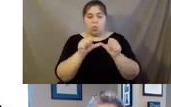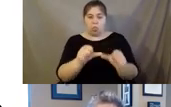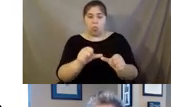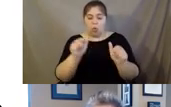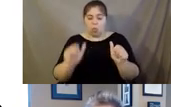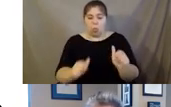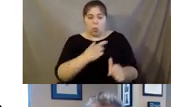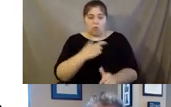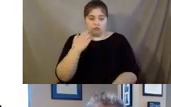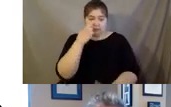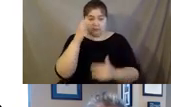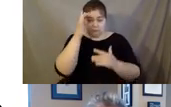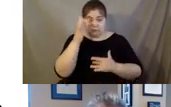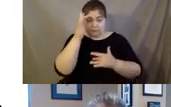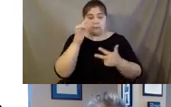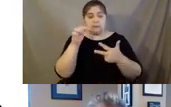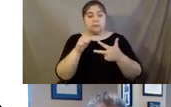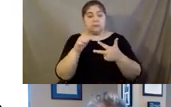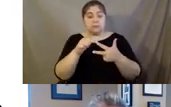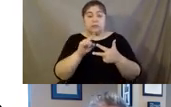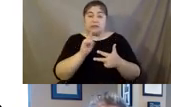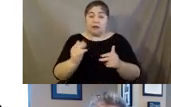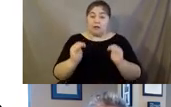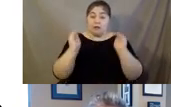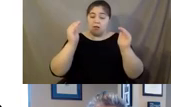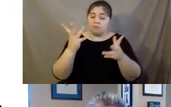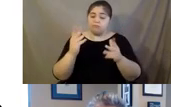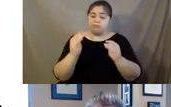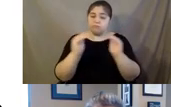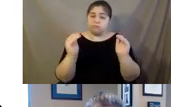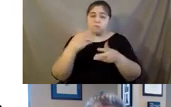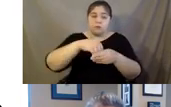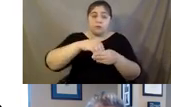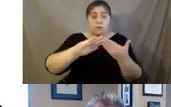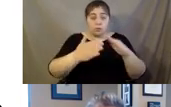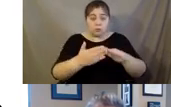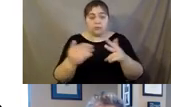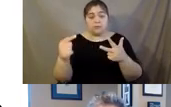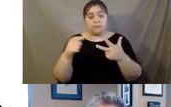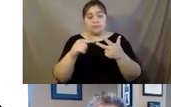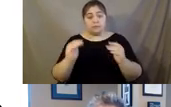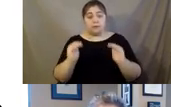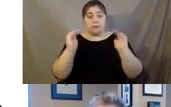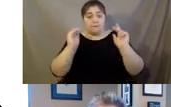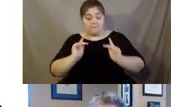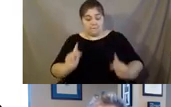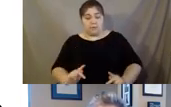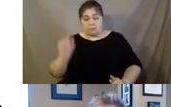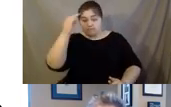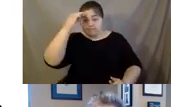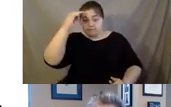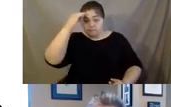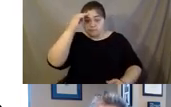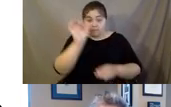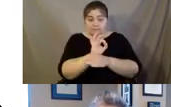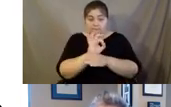a high level of engagement with one's community, high physical and cognitive function. And they noted most importantly,